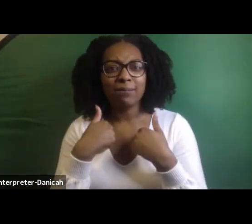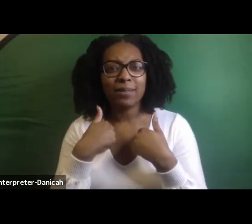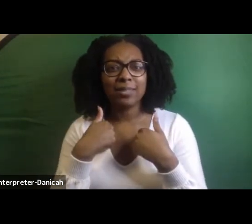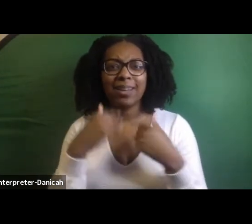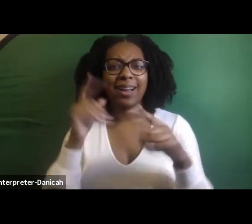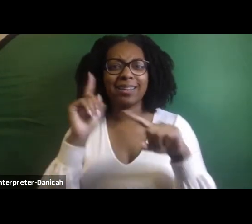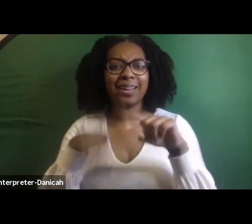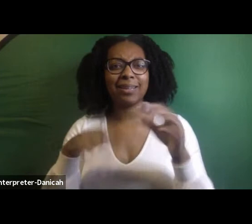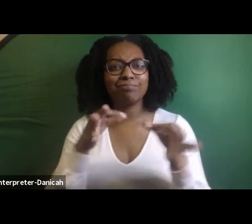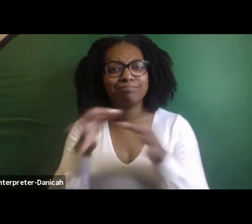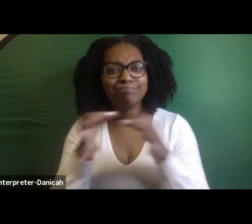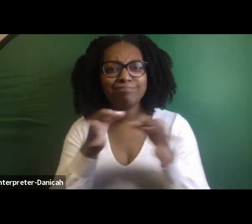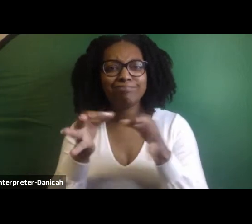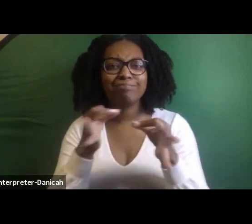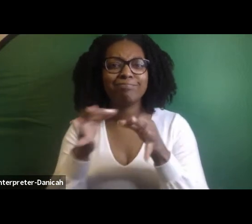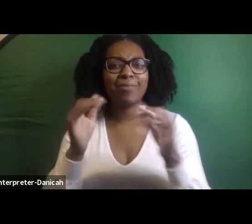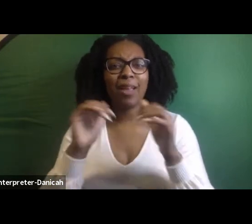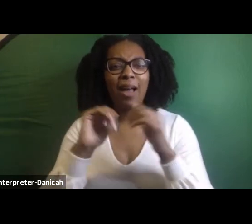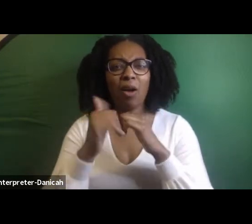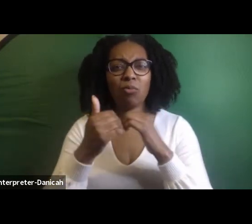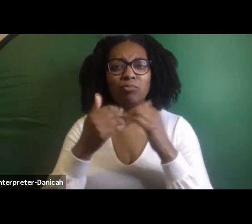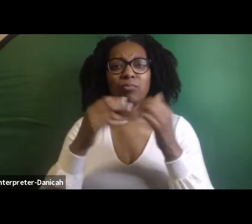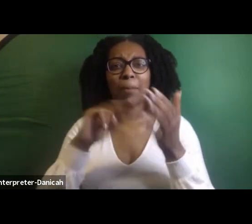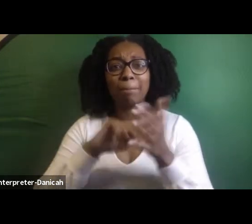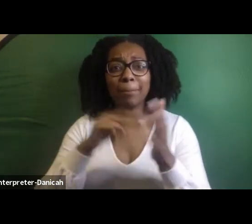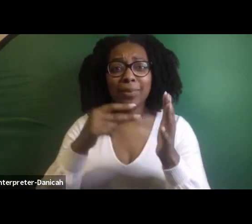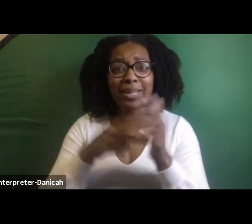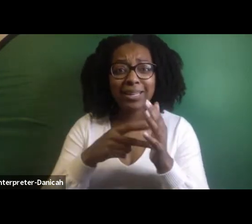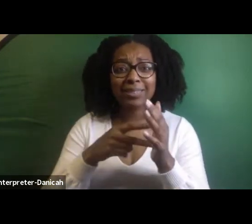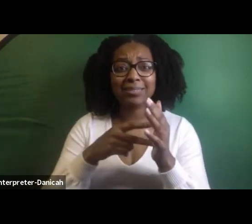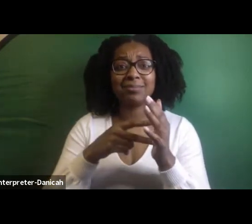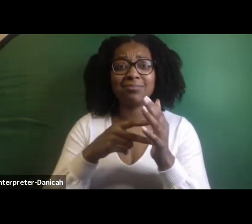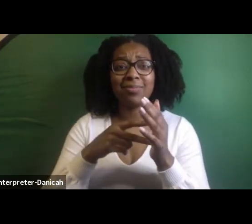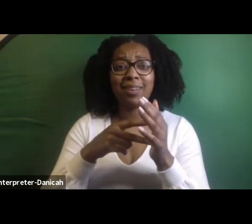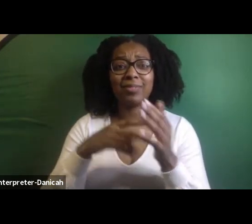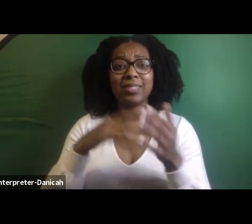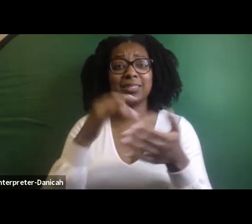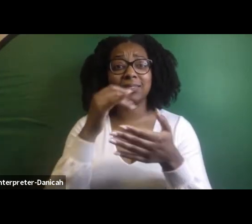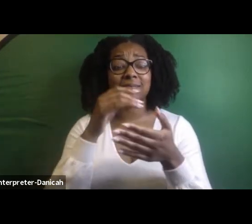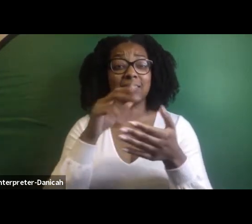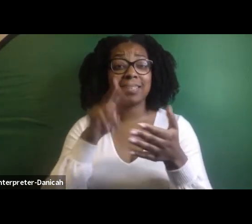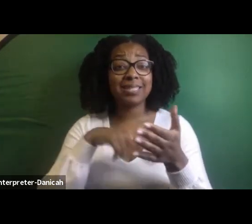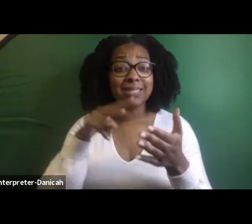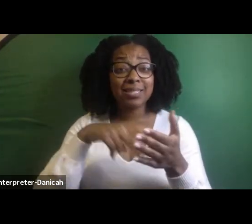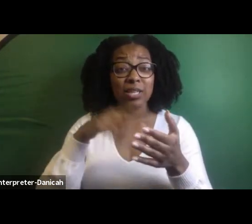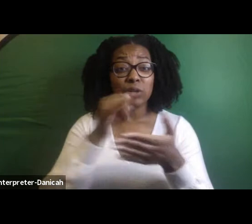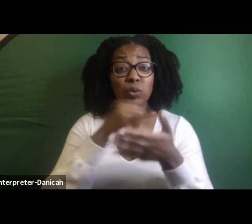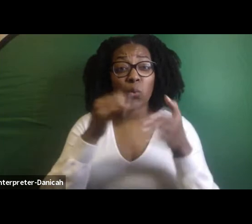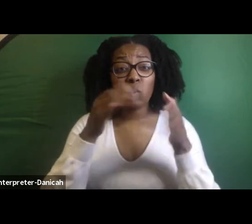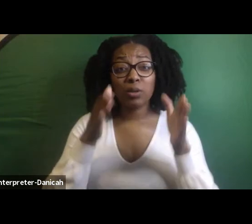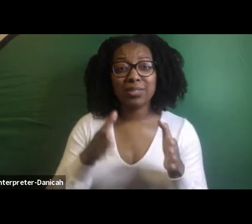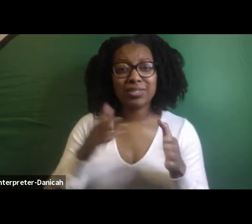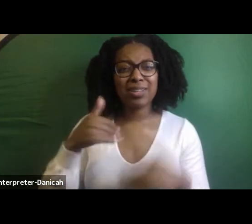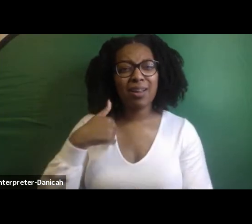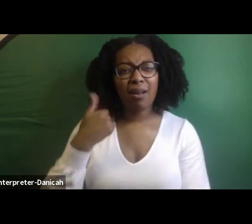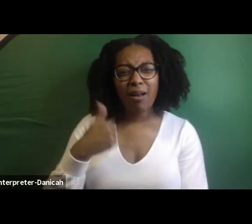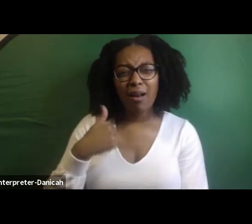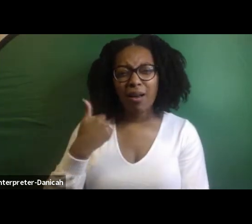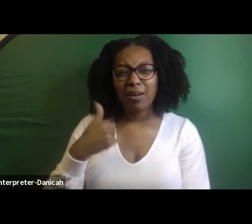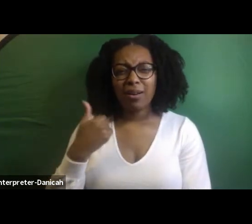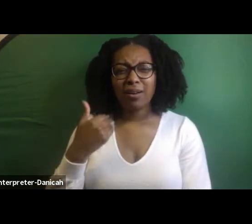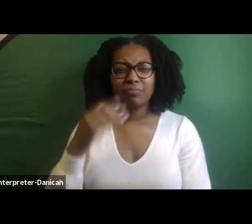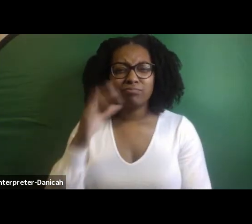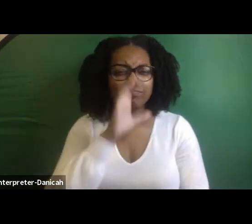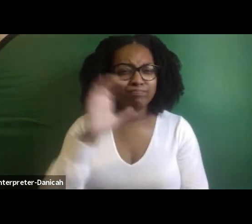search for models as a dance artist, as a young dance artist, as a black young dance artist in my